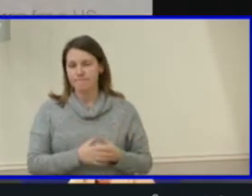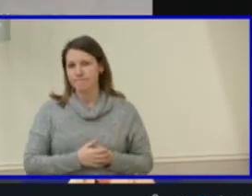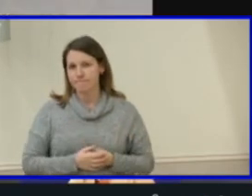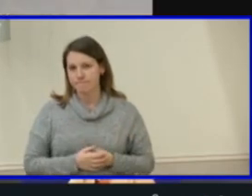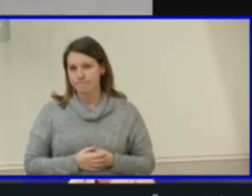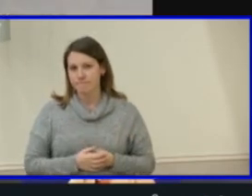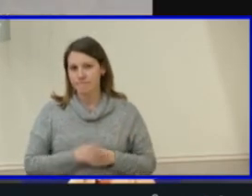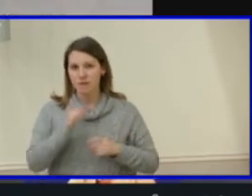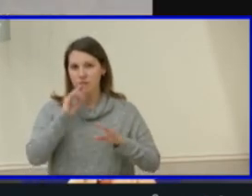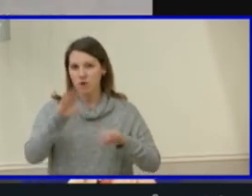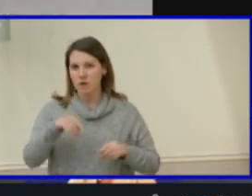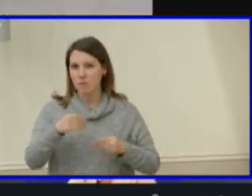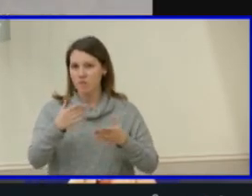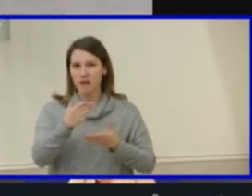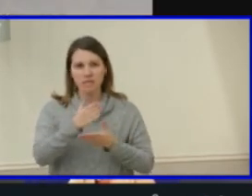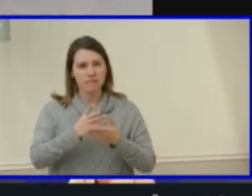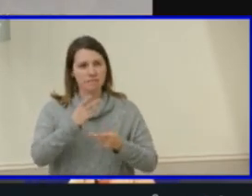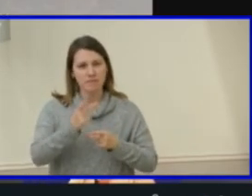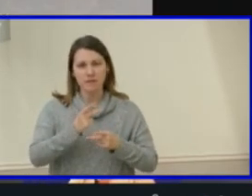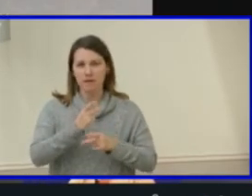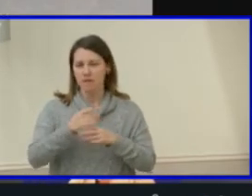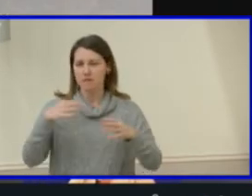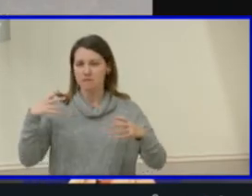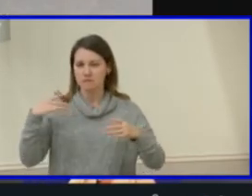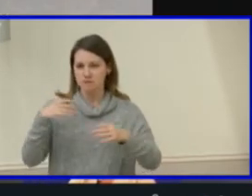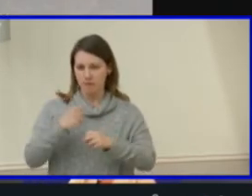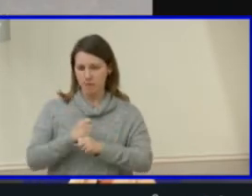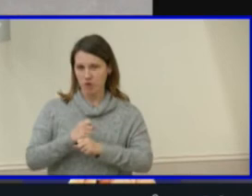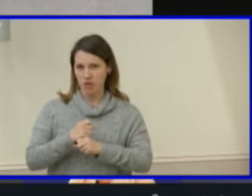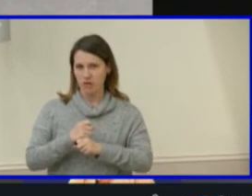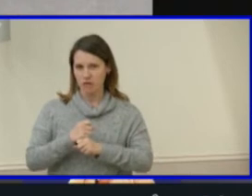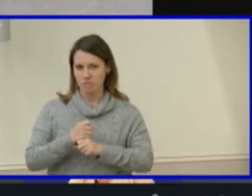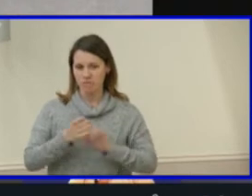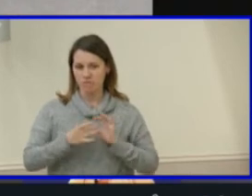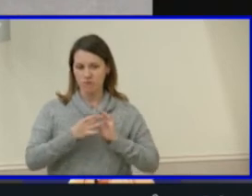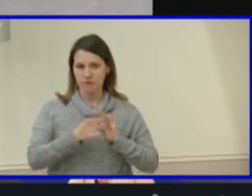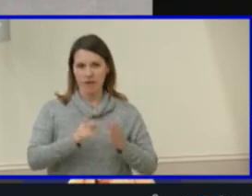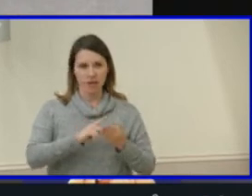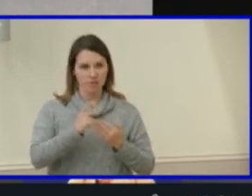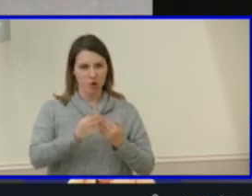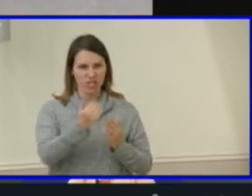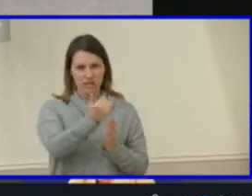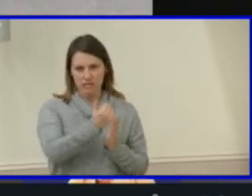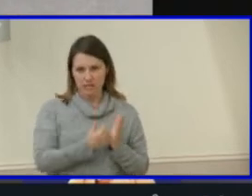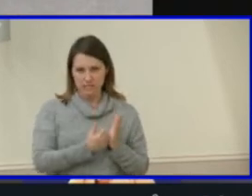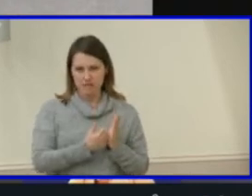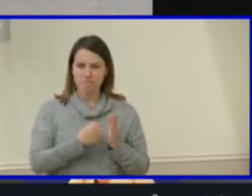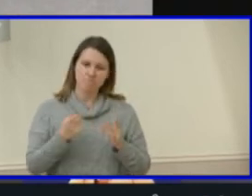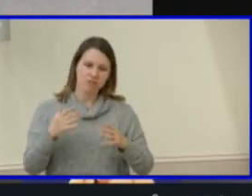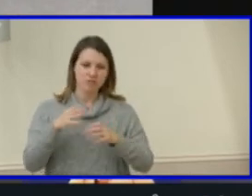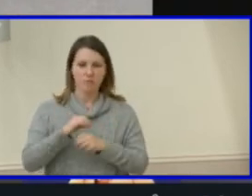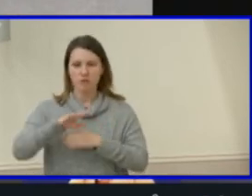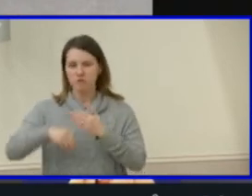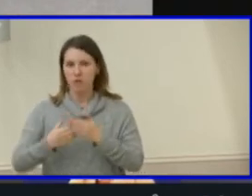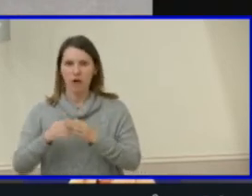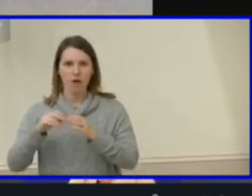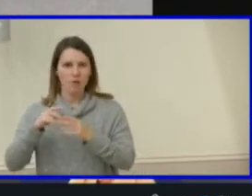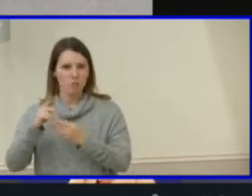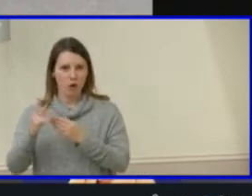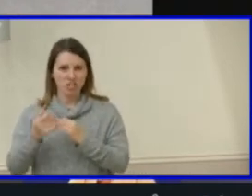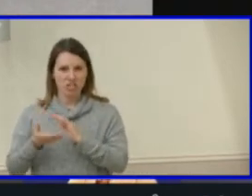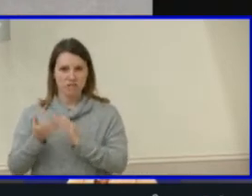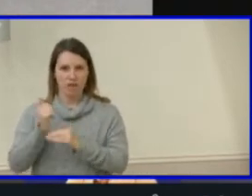to provide some kind of summary of the projects that were listed to summarize the CFP projects into categories.